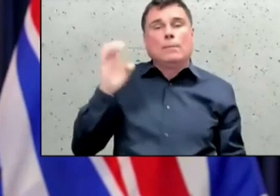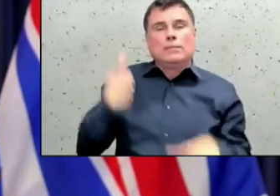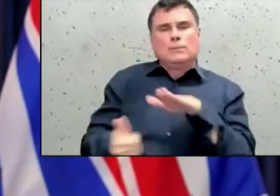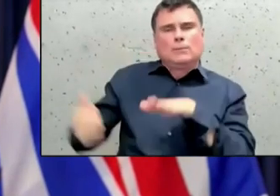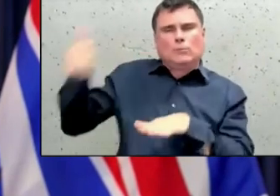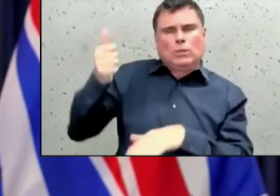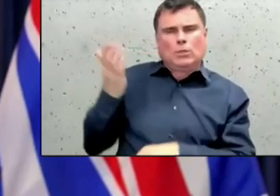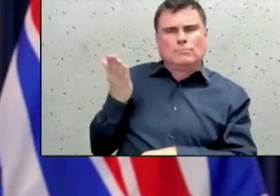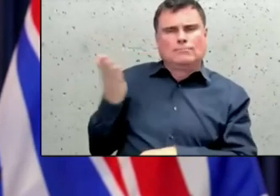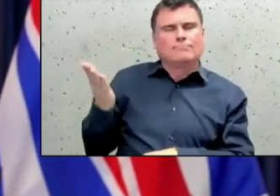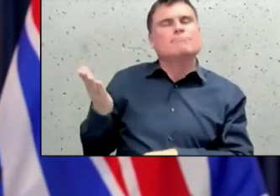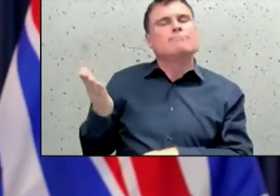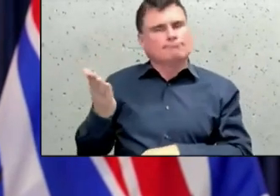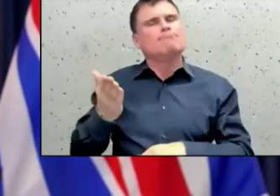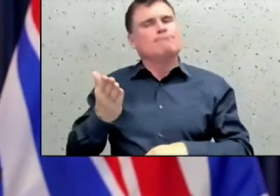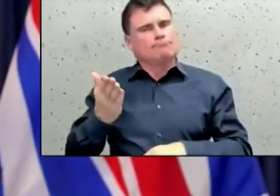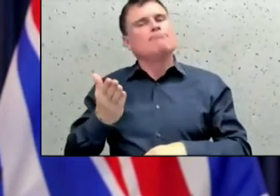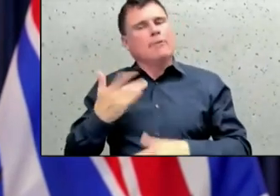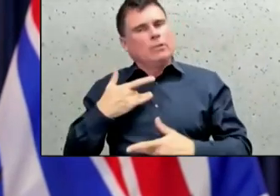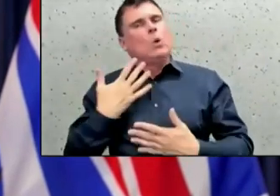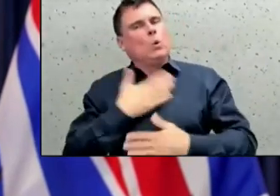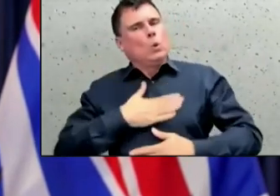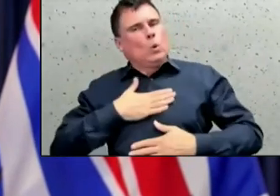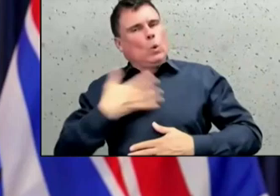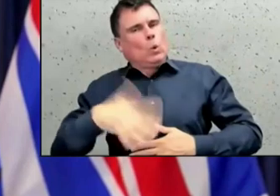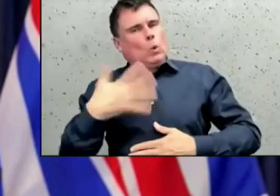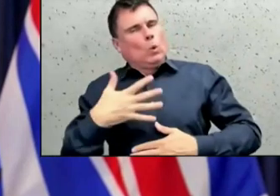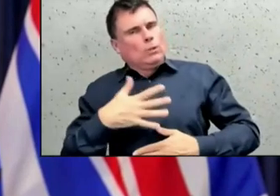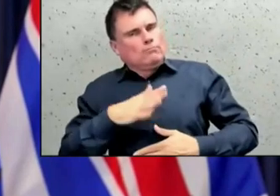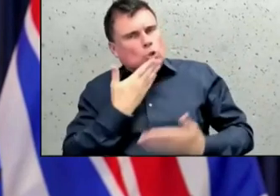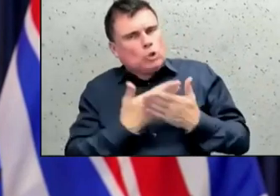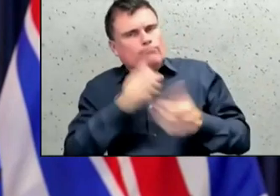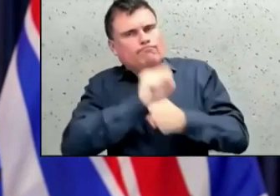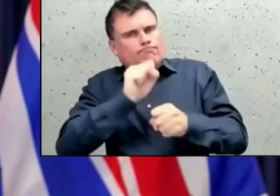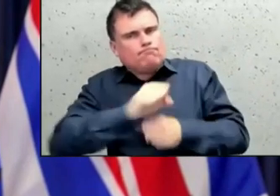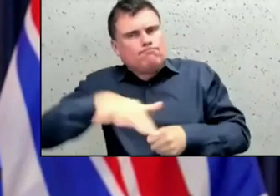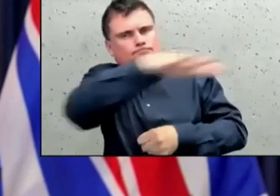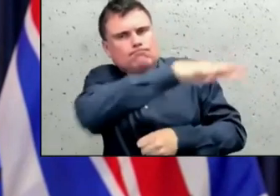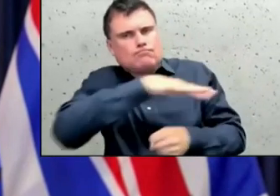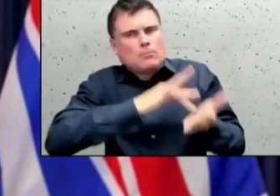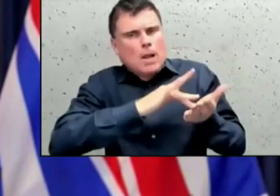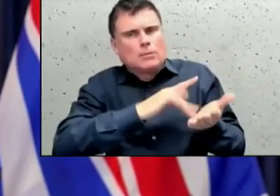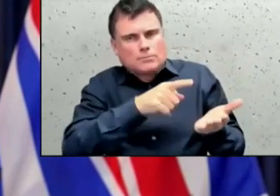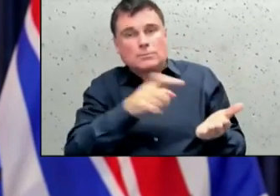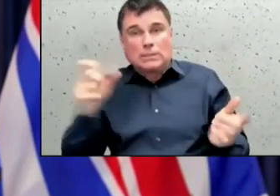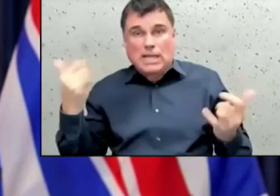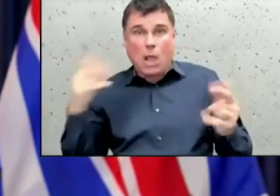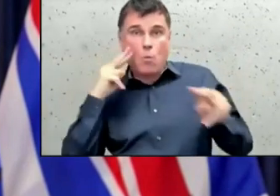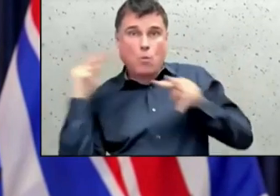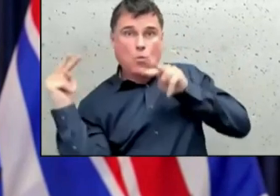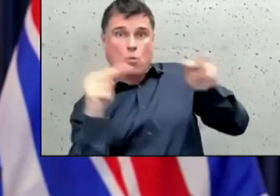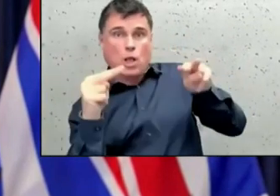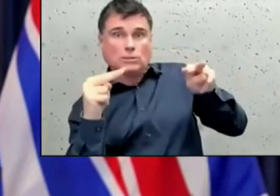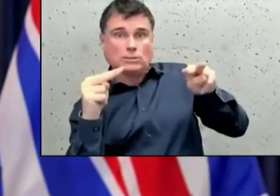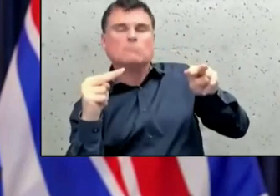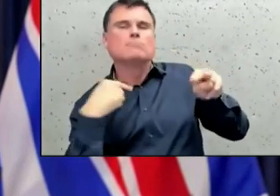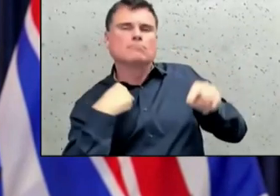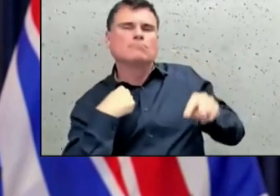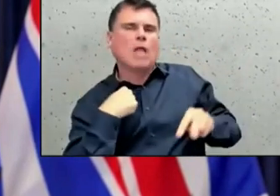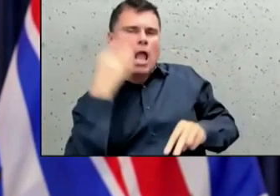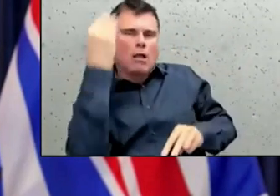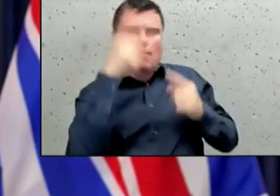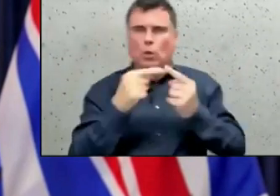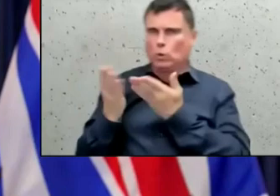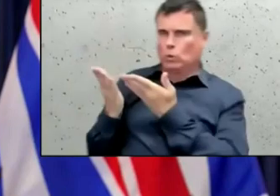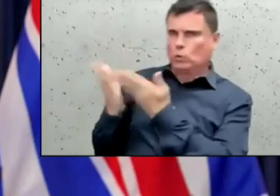We're all thinking of you, Premier Horton. I don't know if he's watching today, but thinking about him and sending you our support and our love.